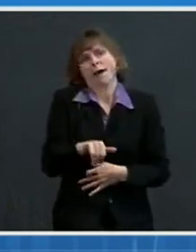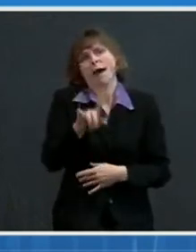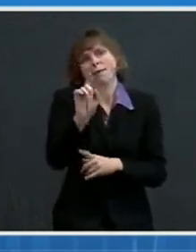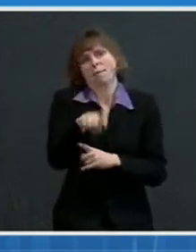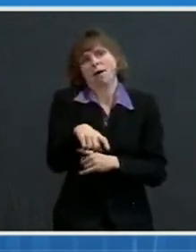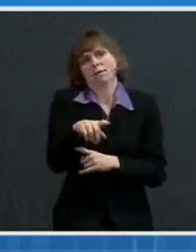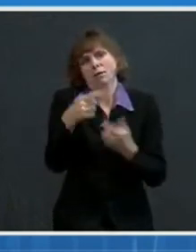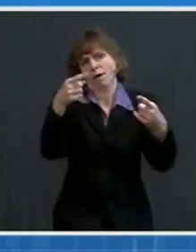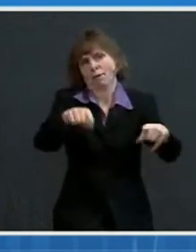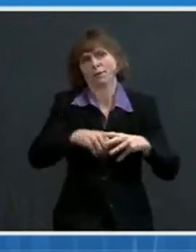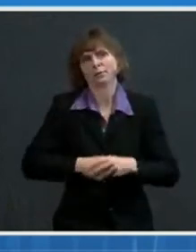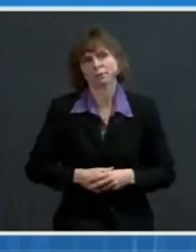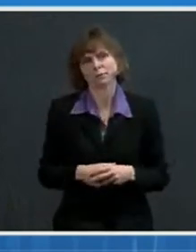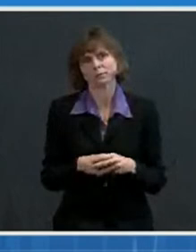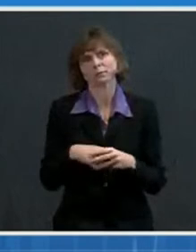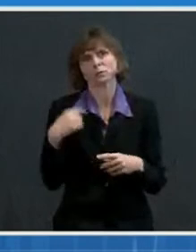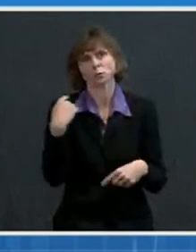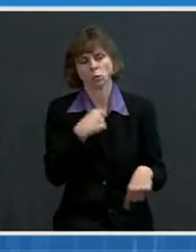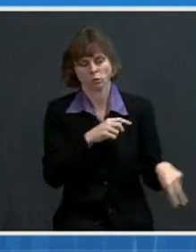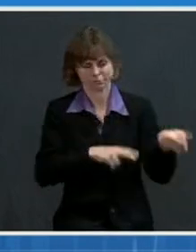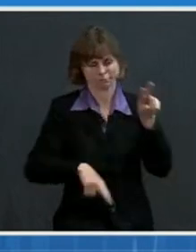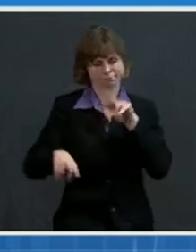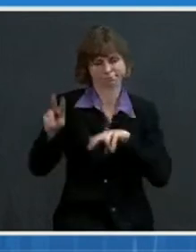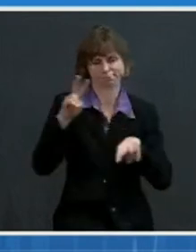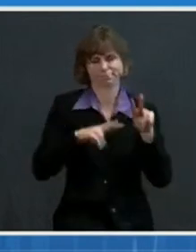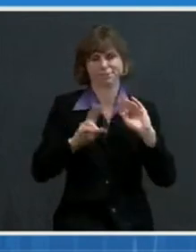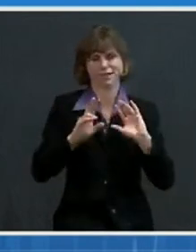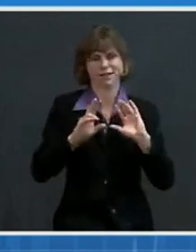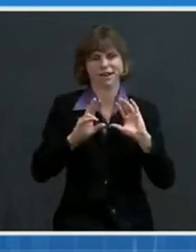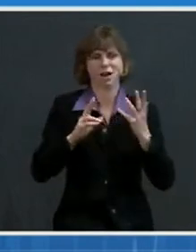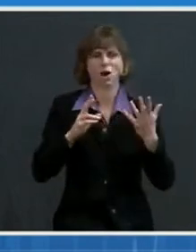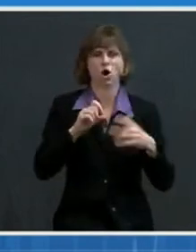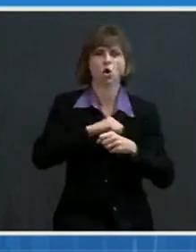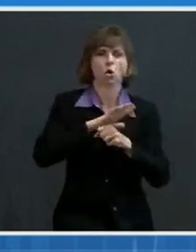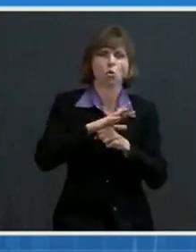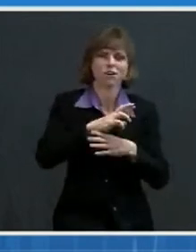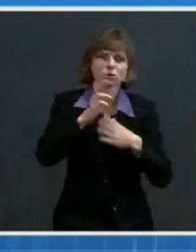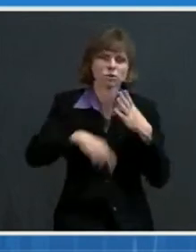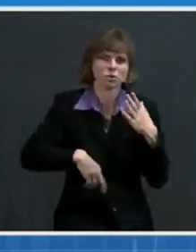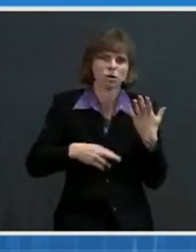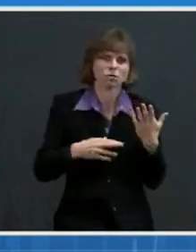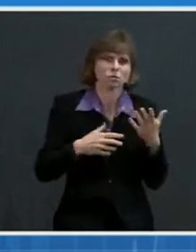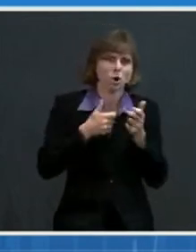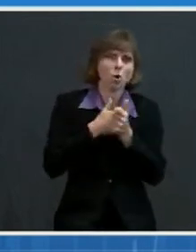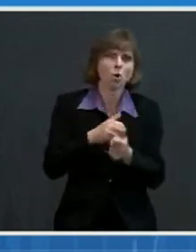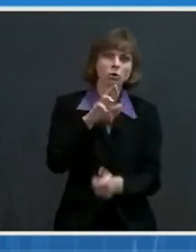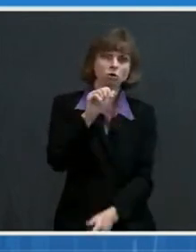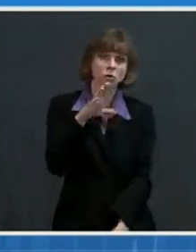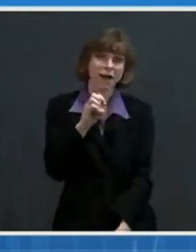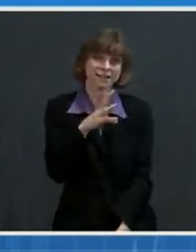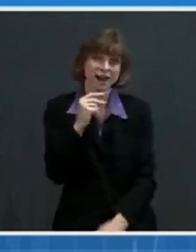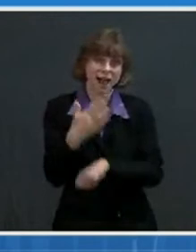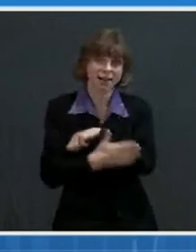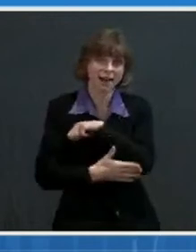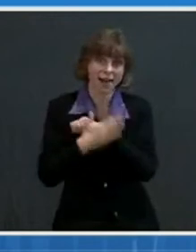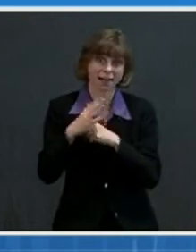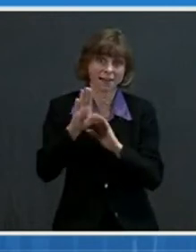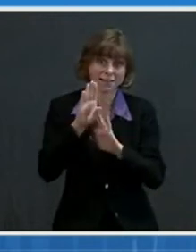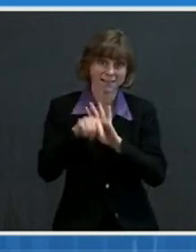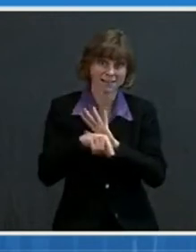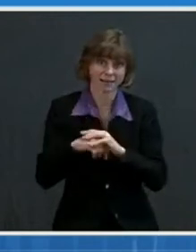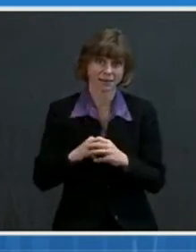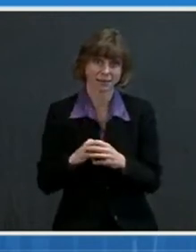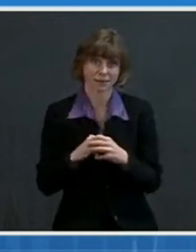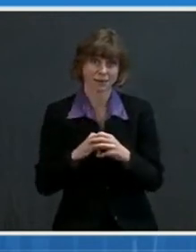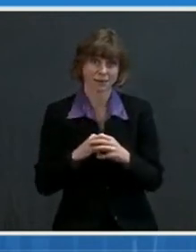a look at the differences in COVID-19 outcomes, for instance, by race and ethnicity. And since the beginning of this pandemic,